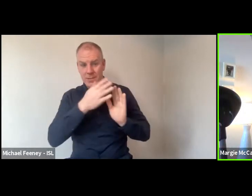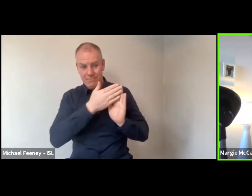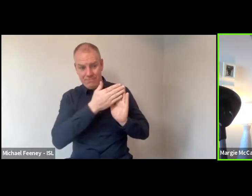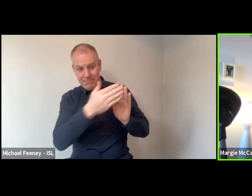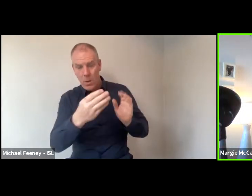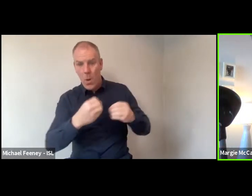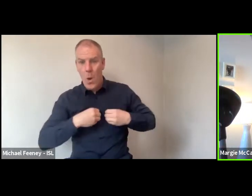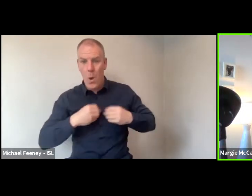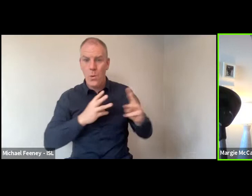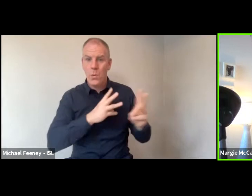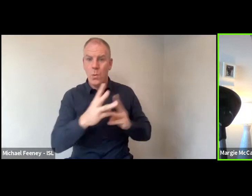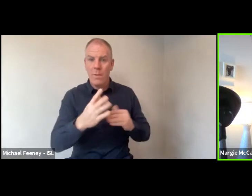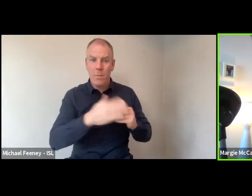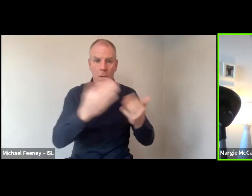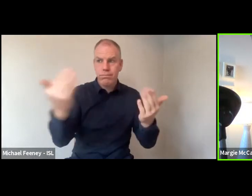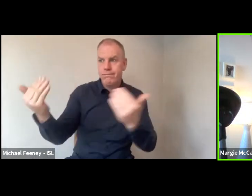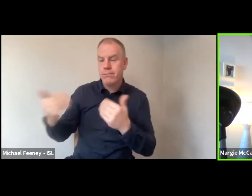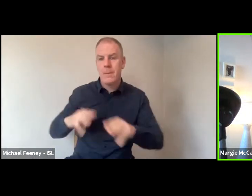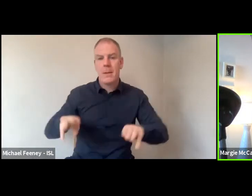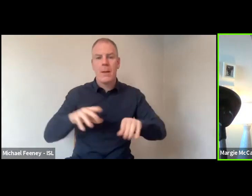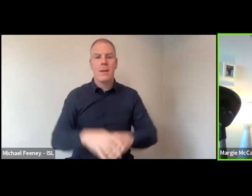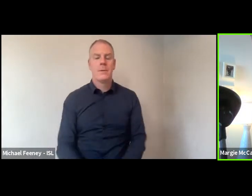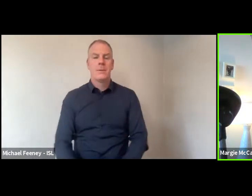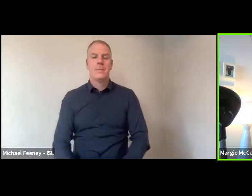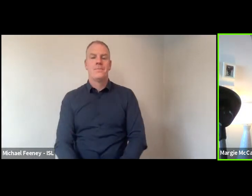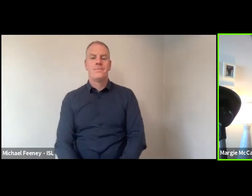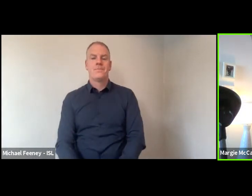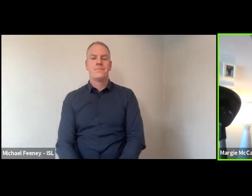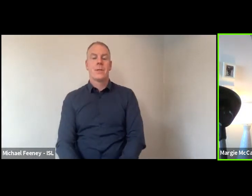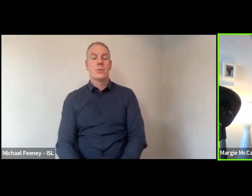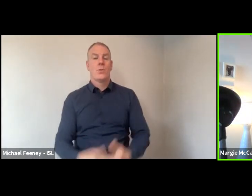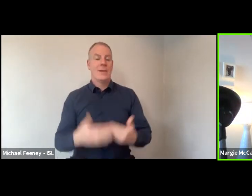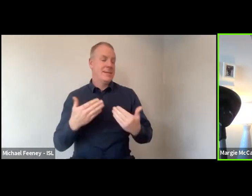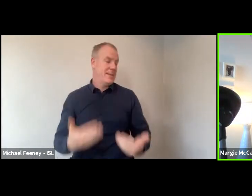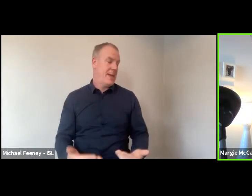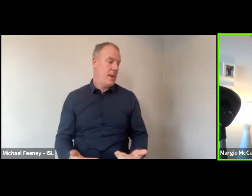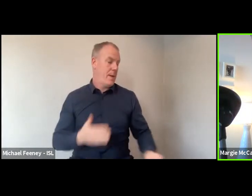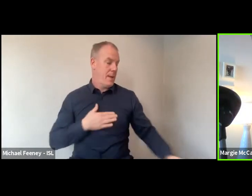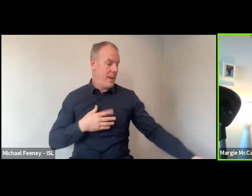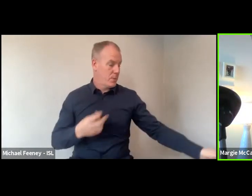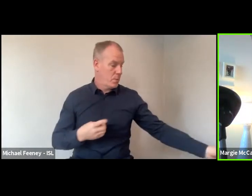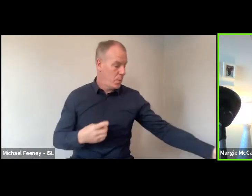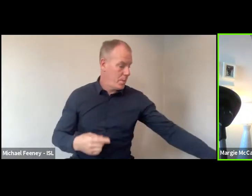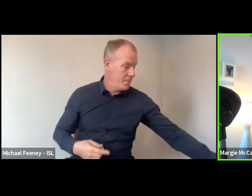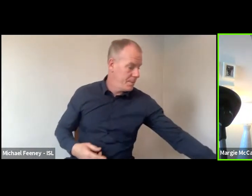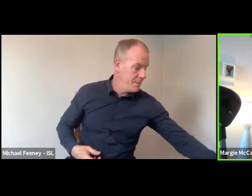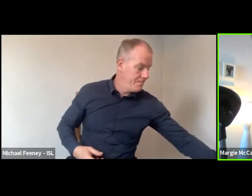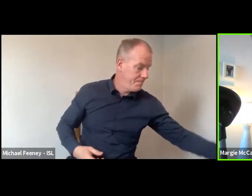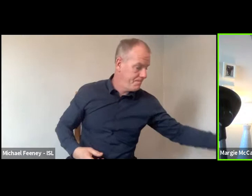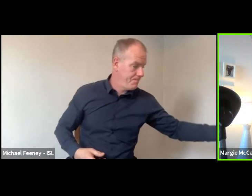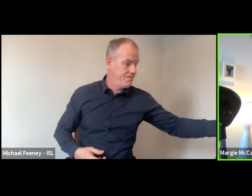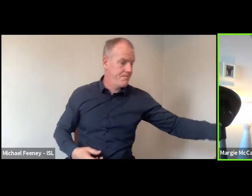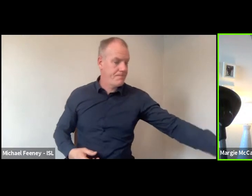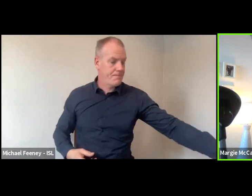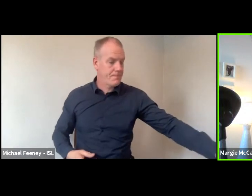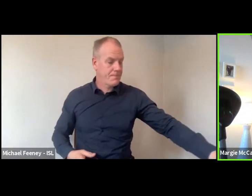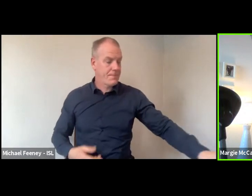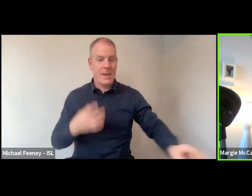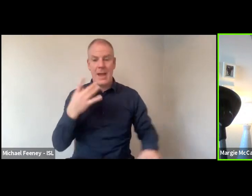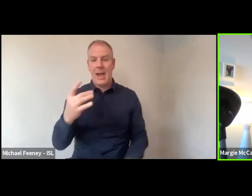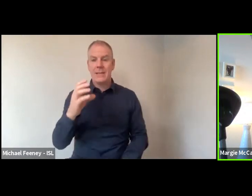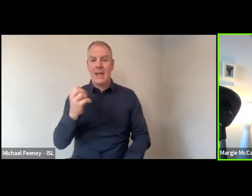work in engaging with the public. So at this stage, what I might do is ask Eric and